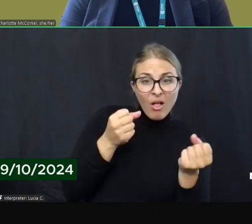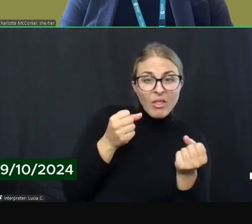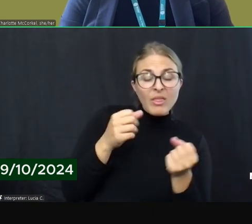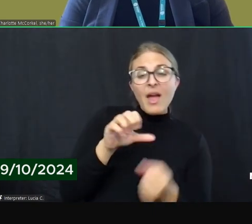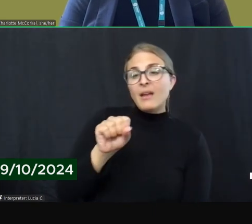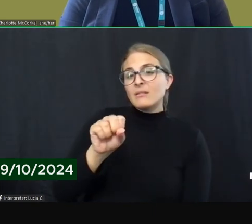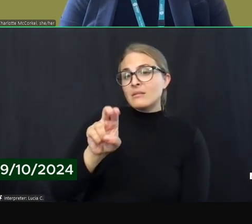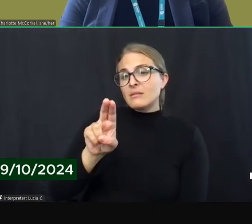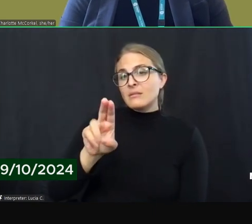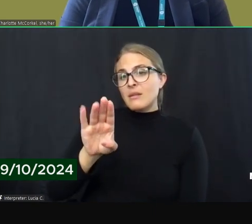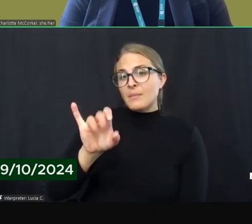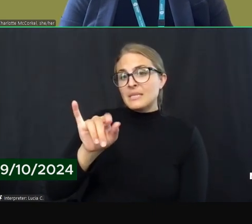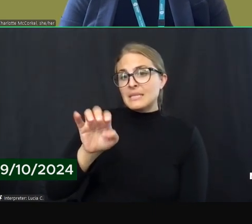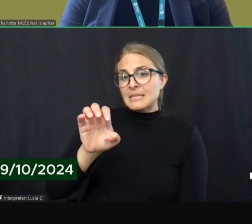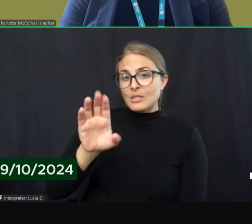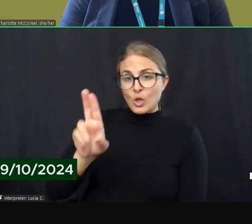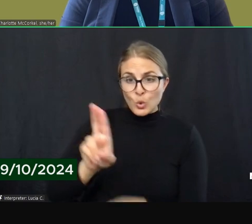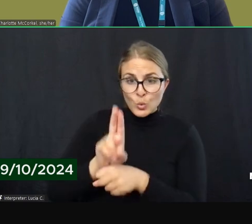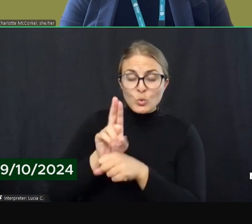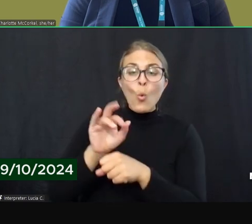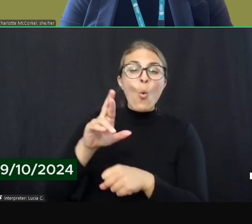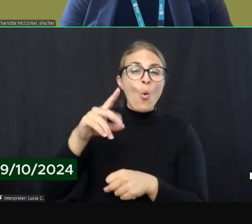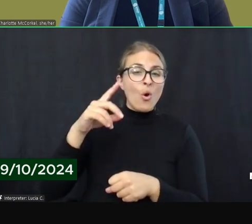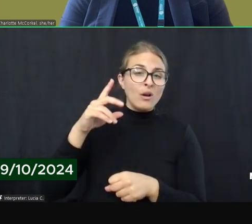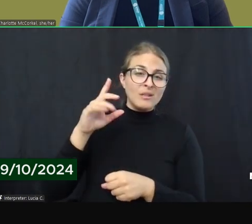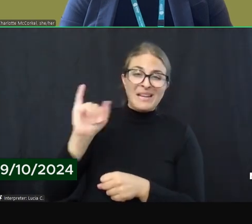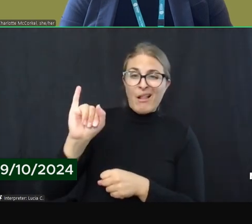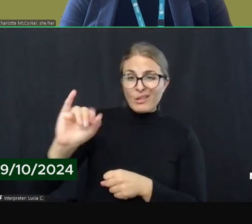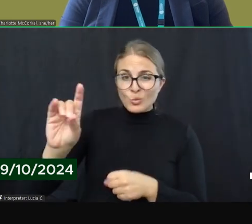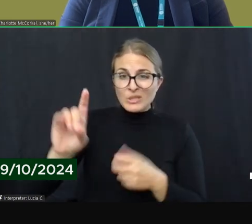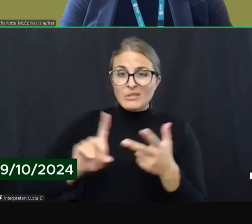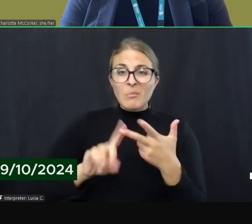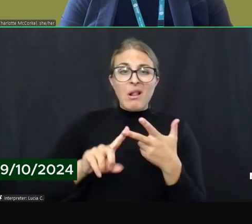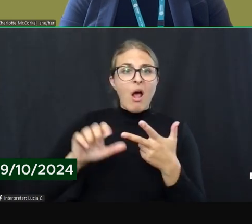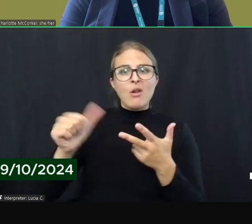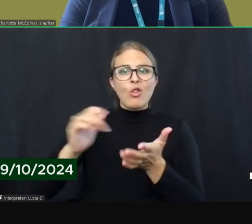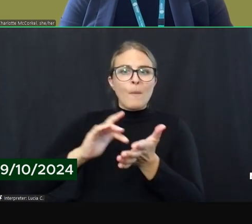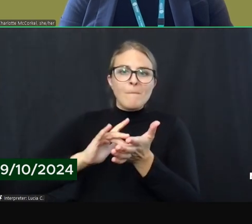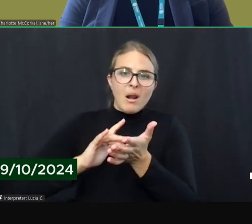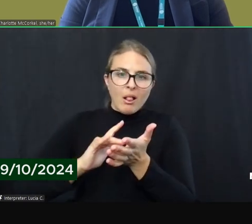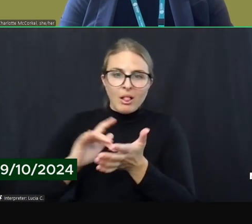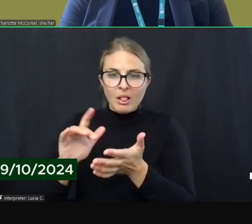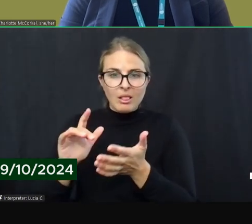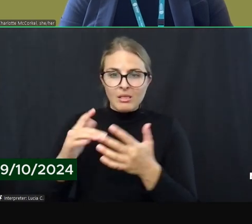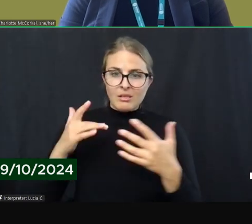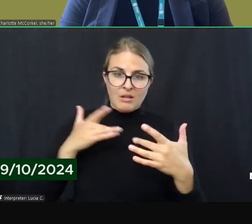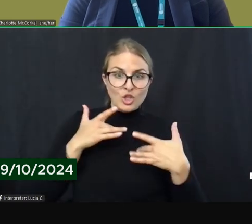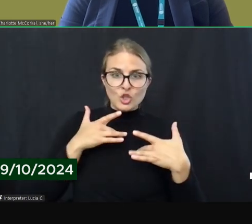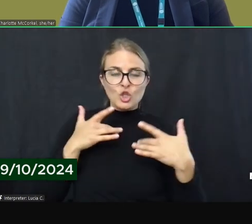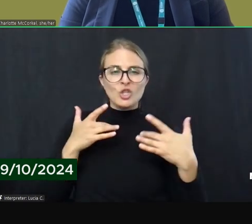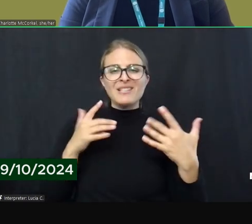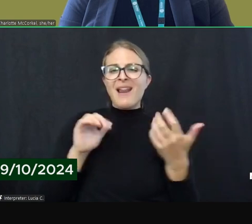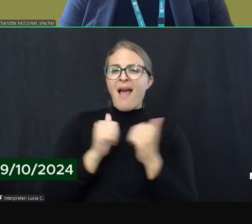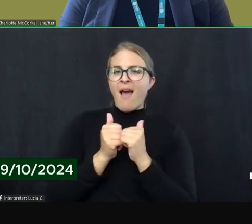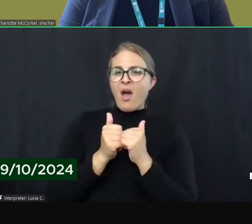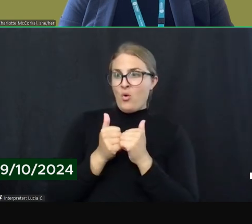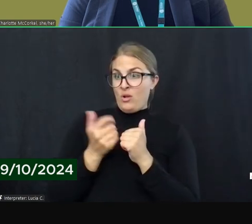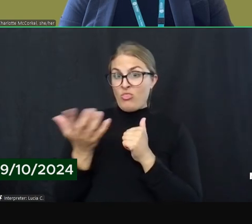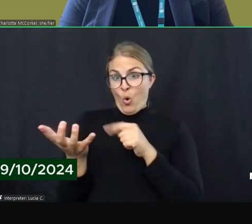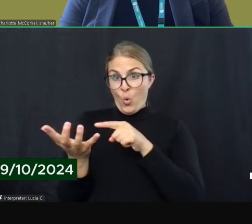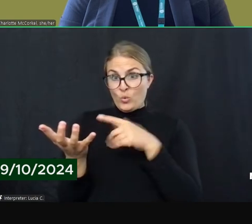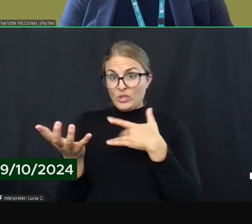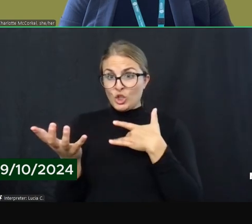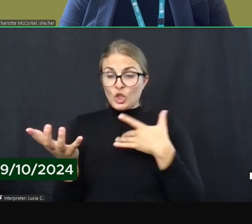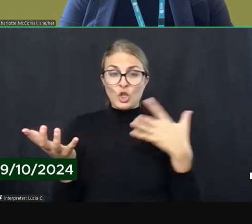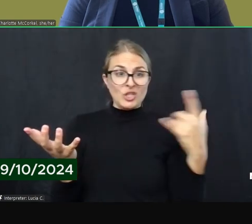an intellectual disability, a medical concern, and the intersection of those concerns, and